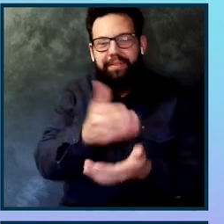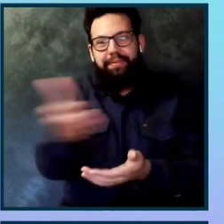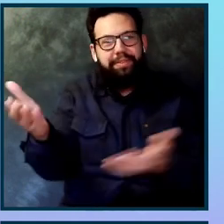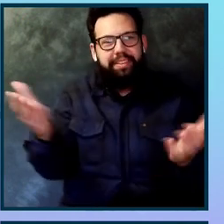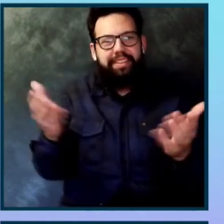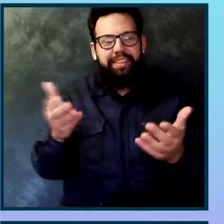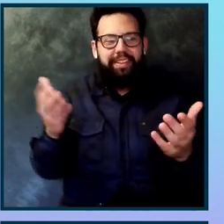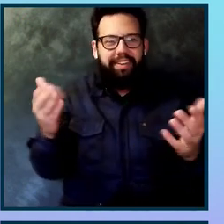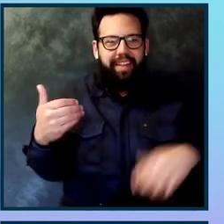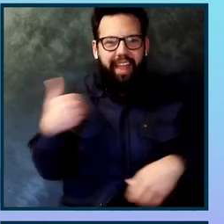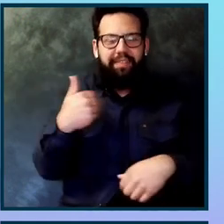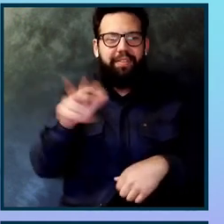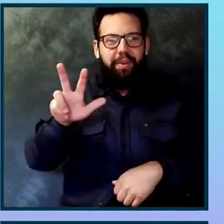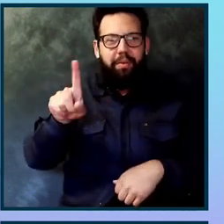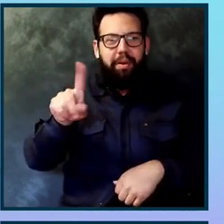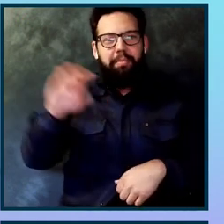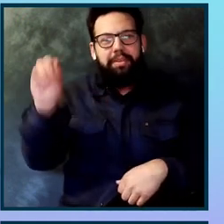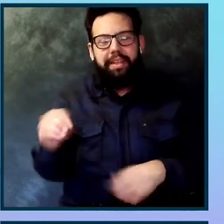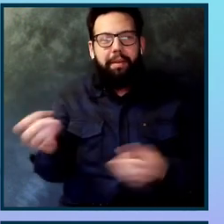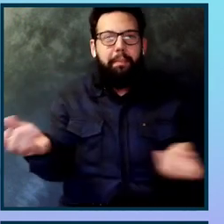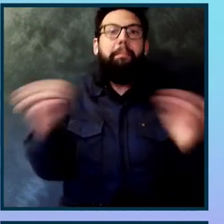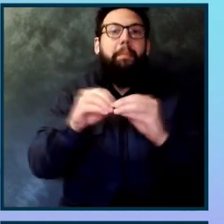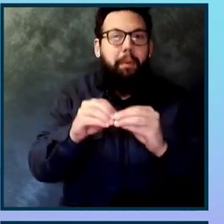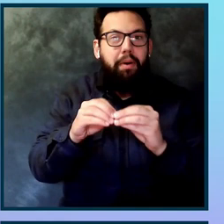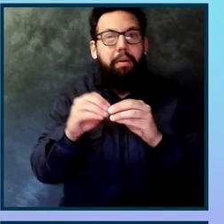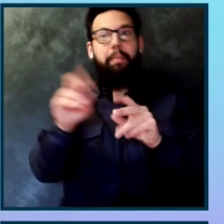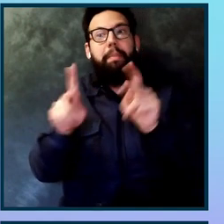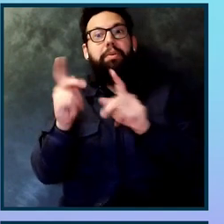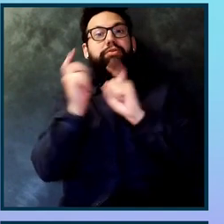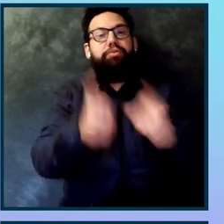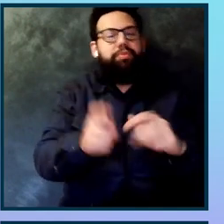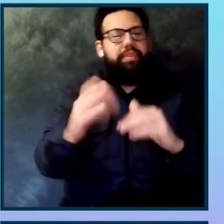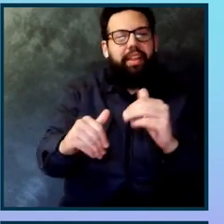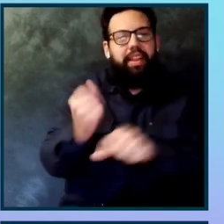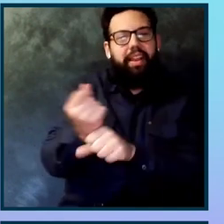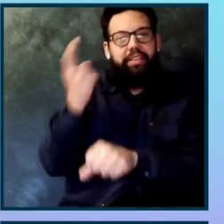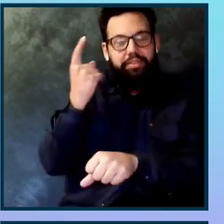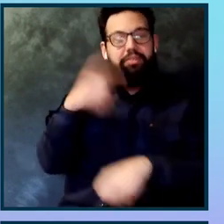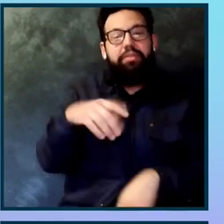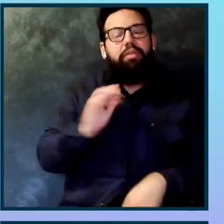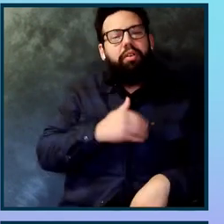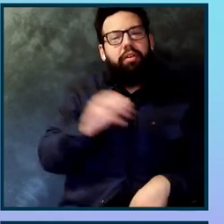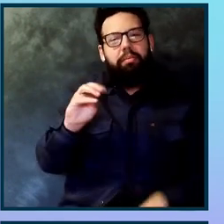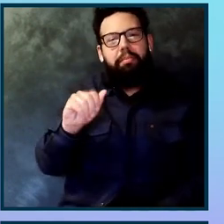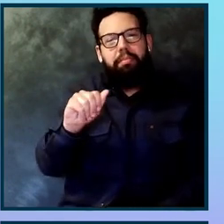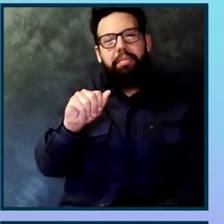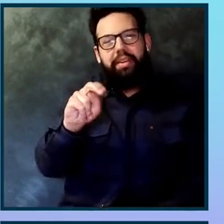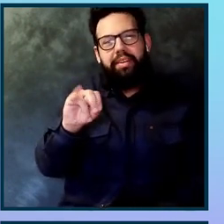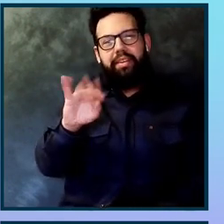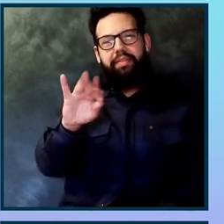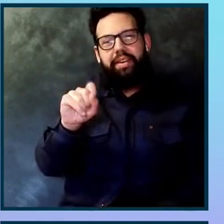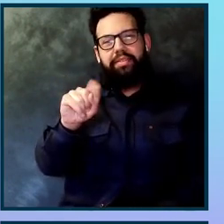are 31% more Axe Core contributors this year than there were last year. While the Axe Core Manifesto means that we focus on quality and zero